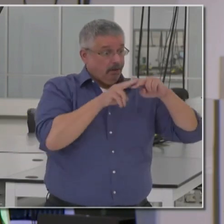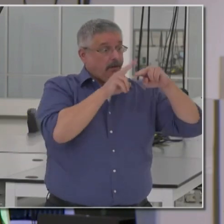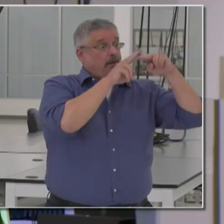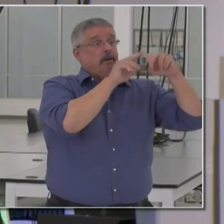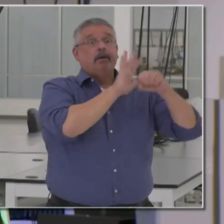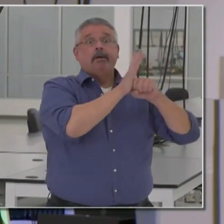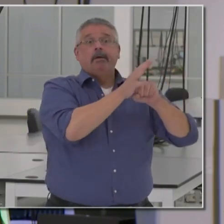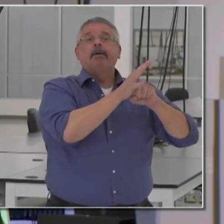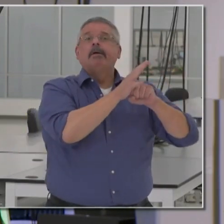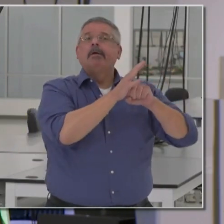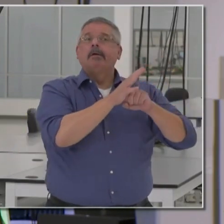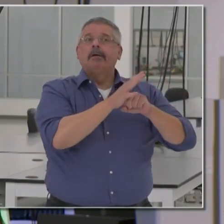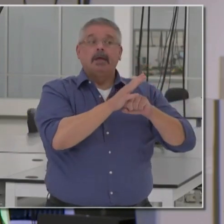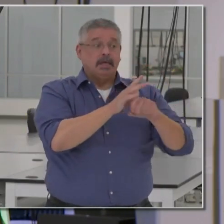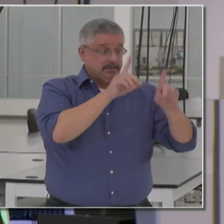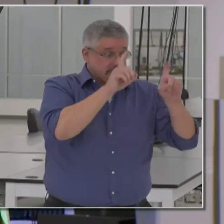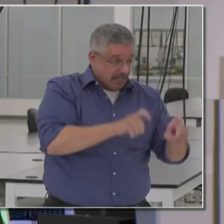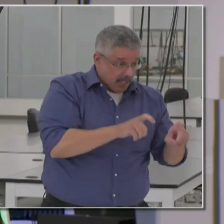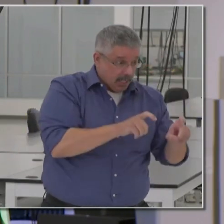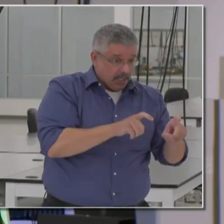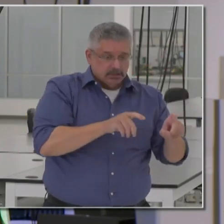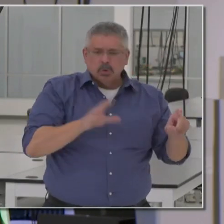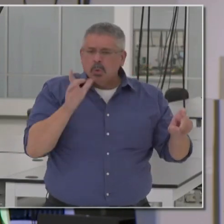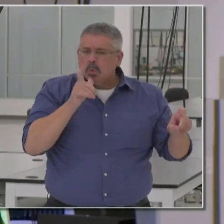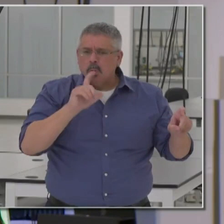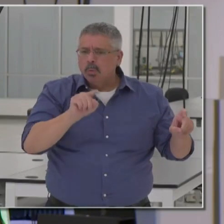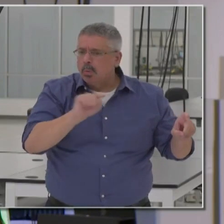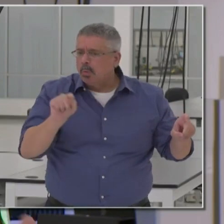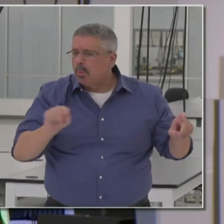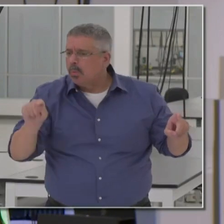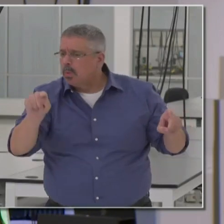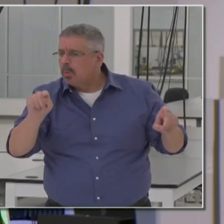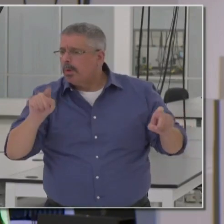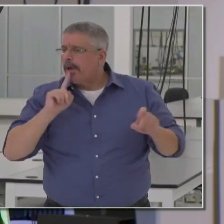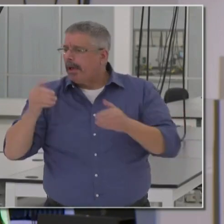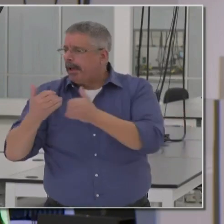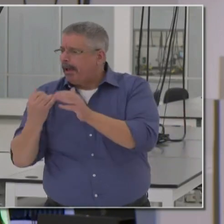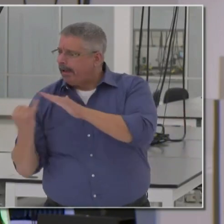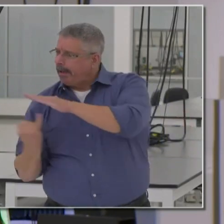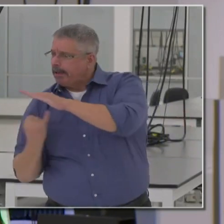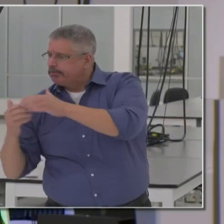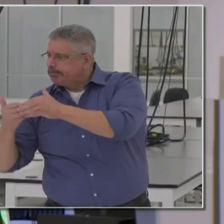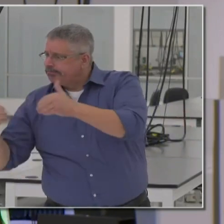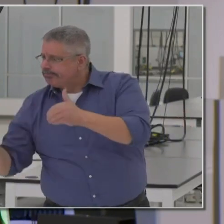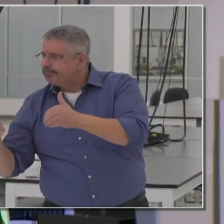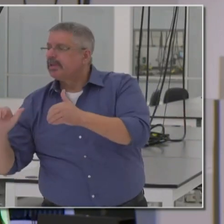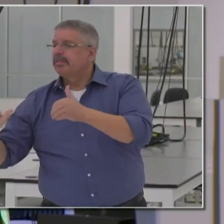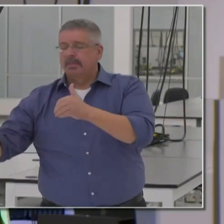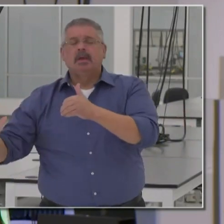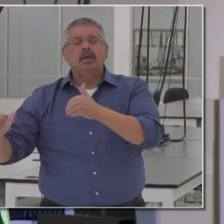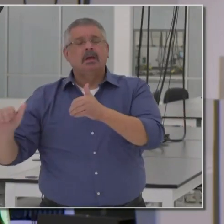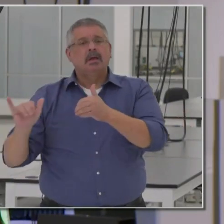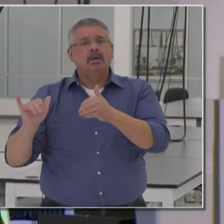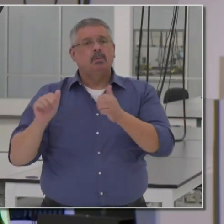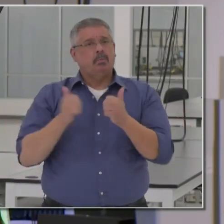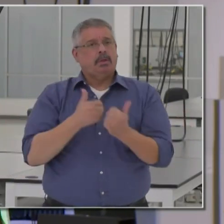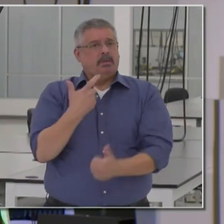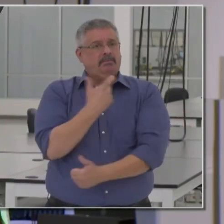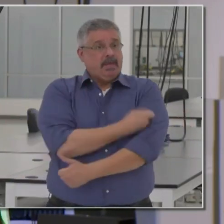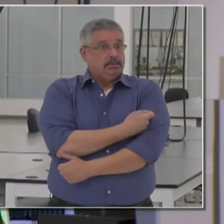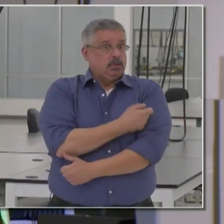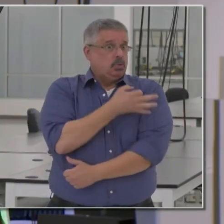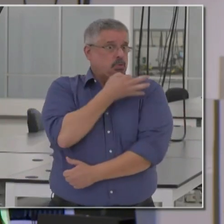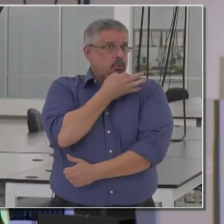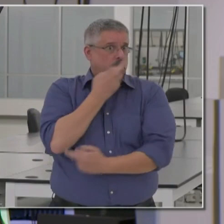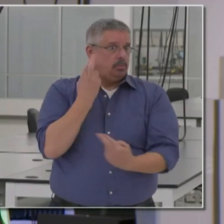test, to trace, to isolate, and ultimately get us to where we need to go, and that's with vaccine. And so